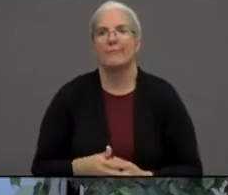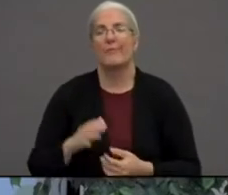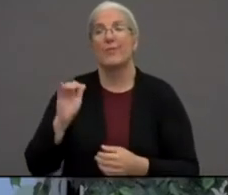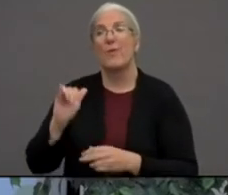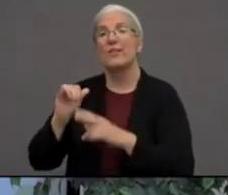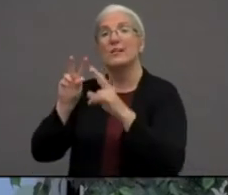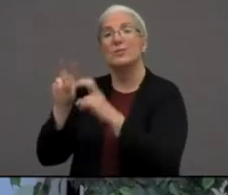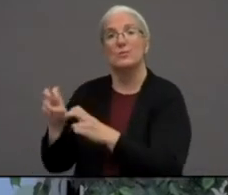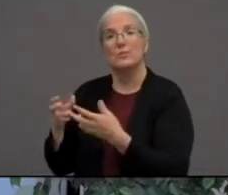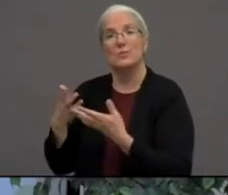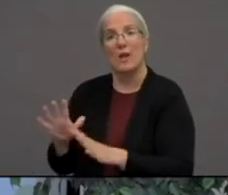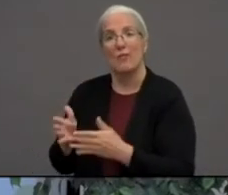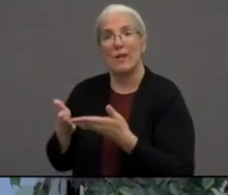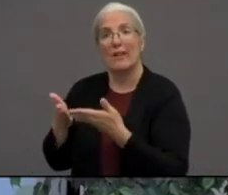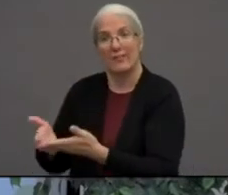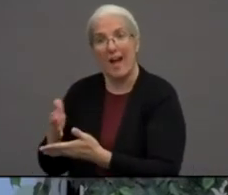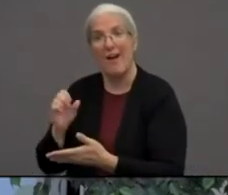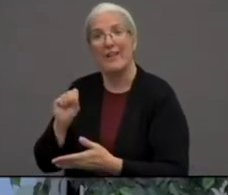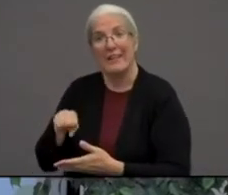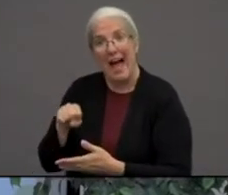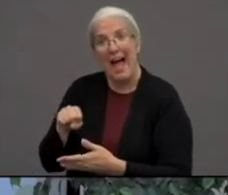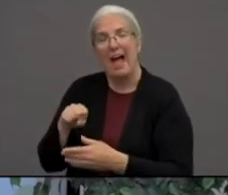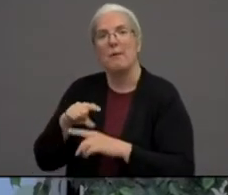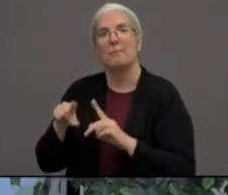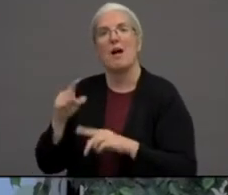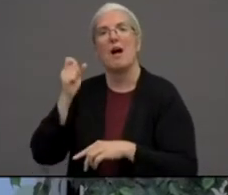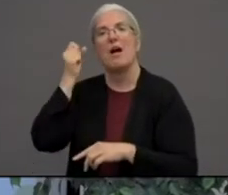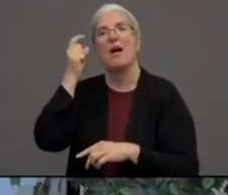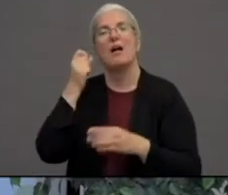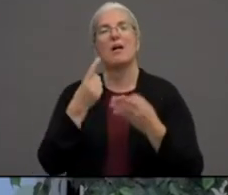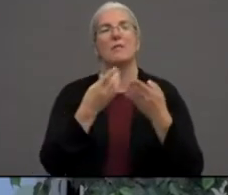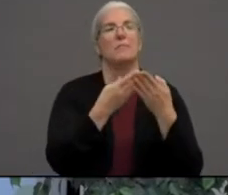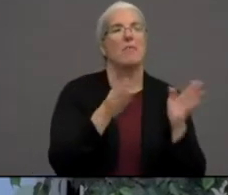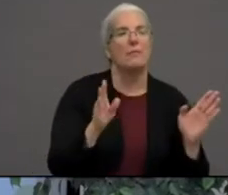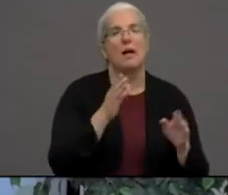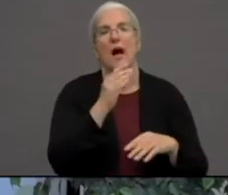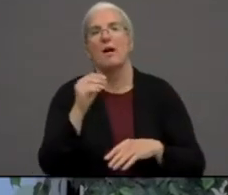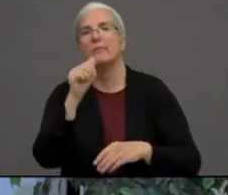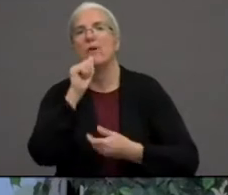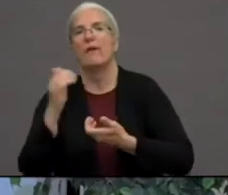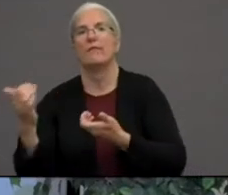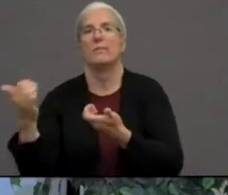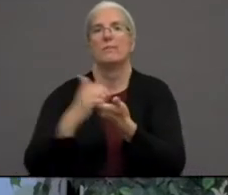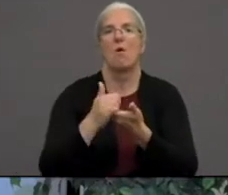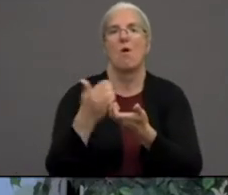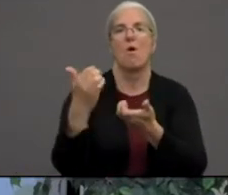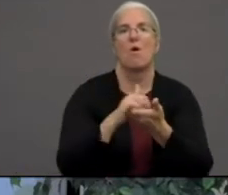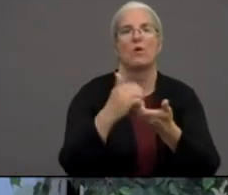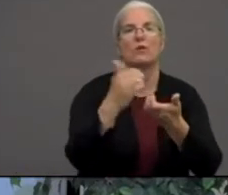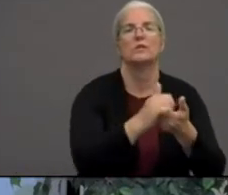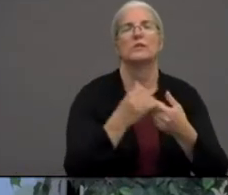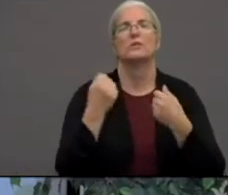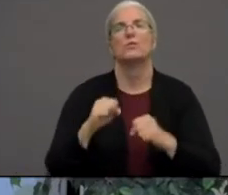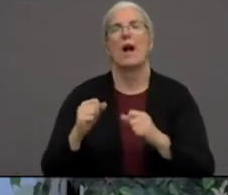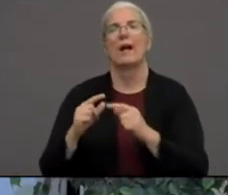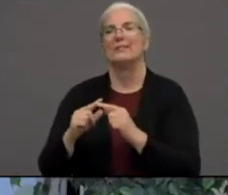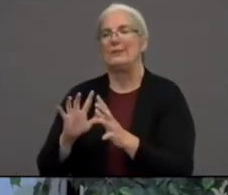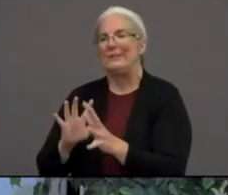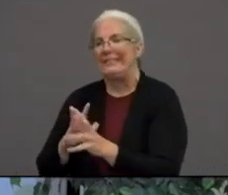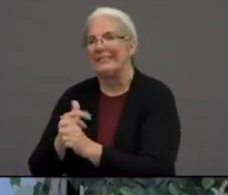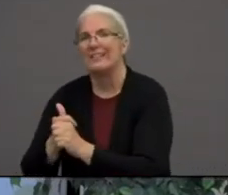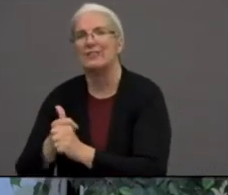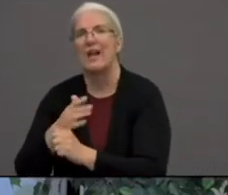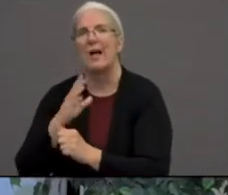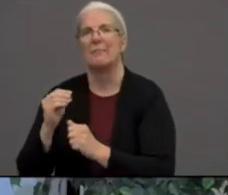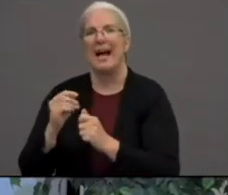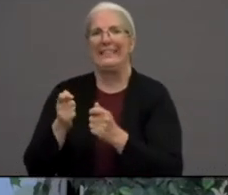you know, public-private partnerships have been trying to get up to speed to deal with these injustices